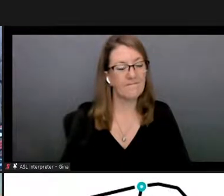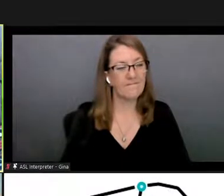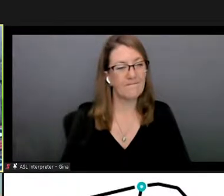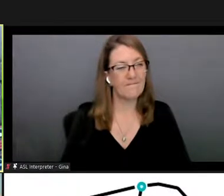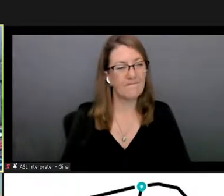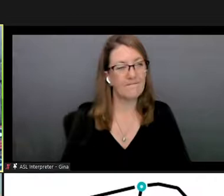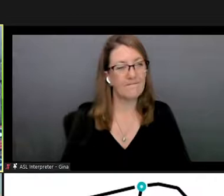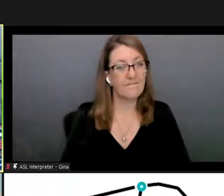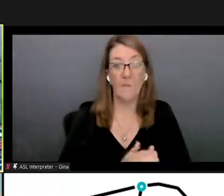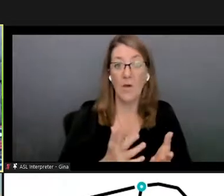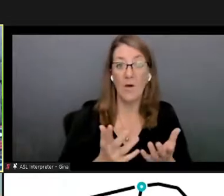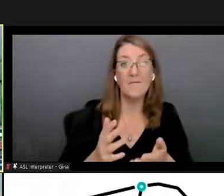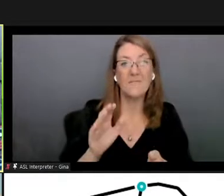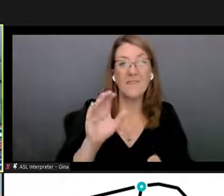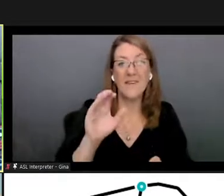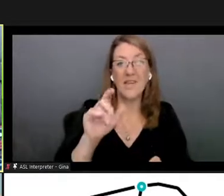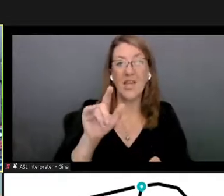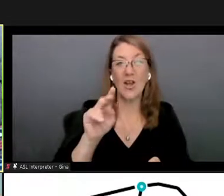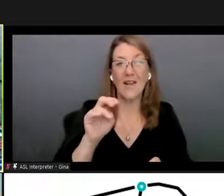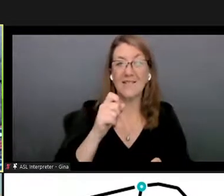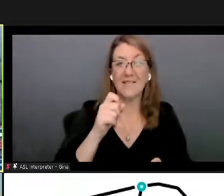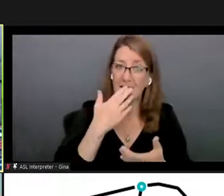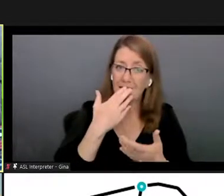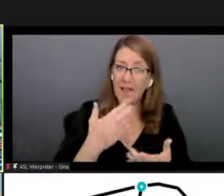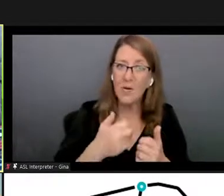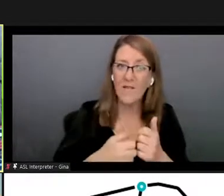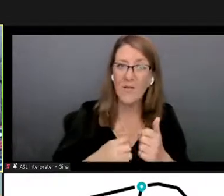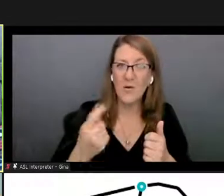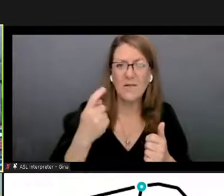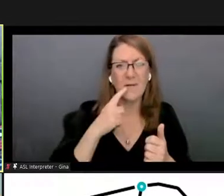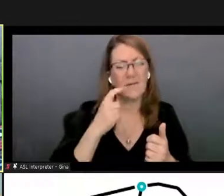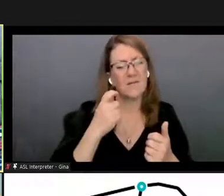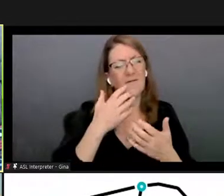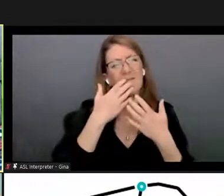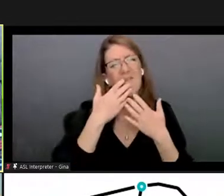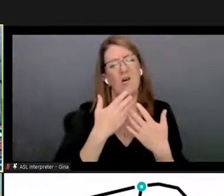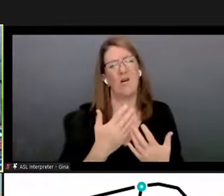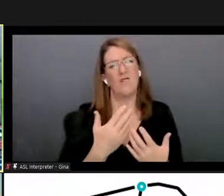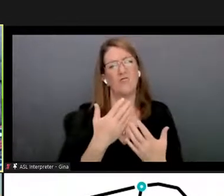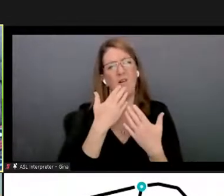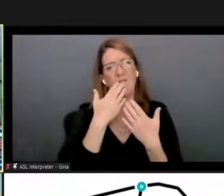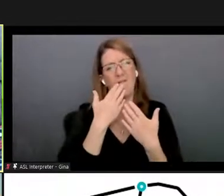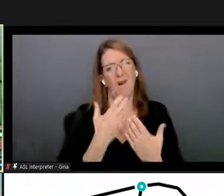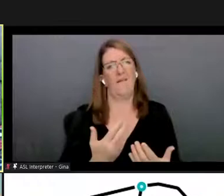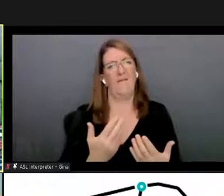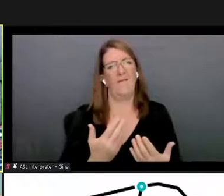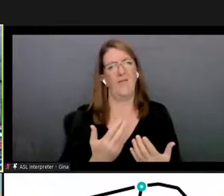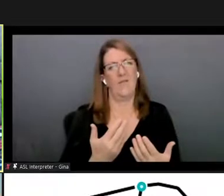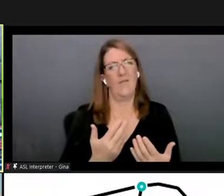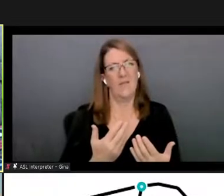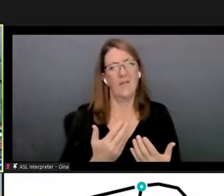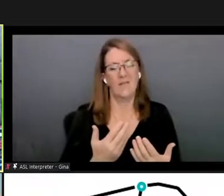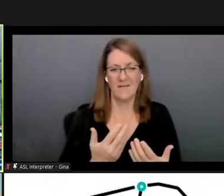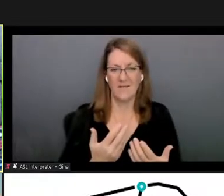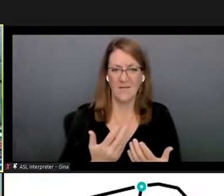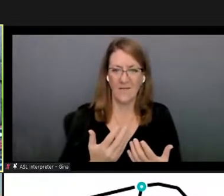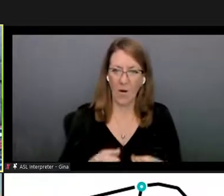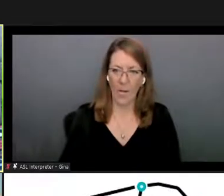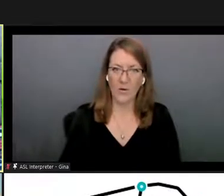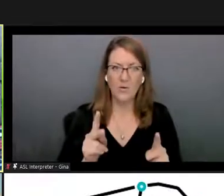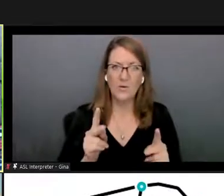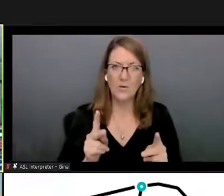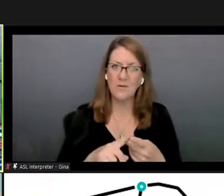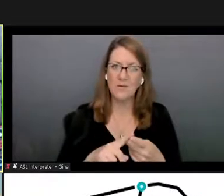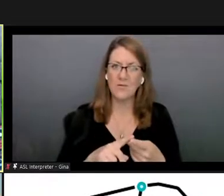yeah thank you everybody um we're very very grateful that we had the opportunity to